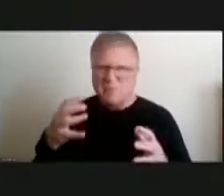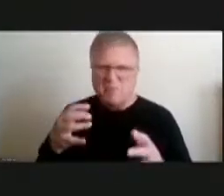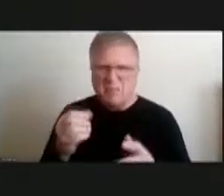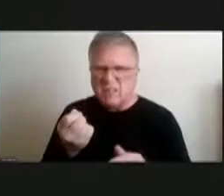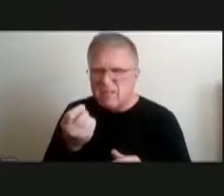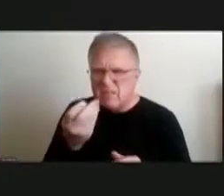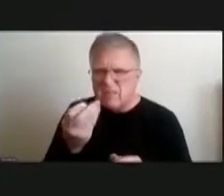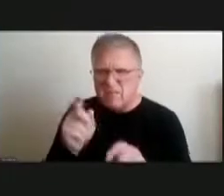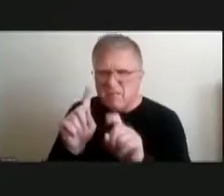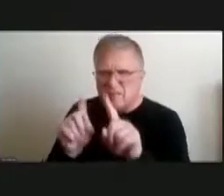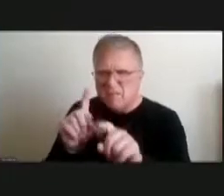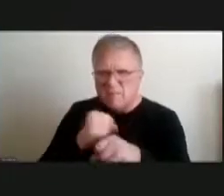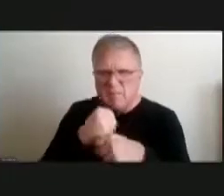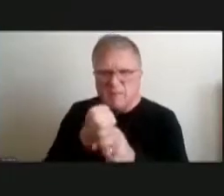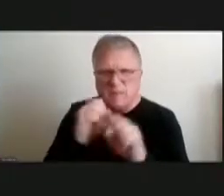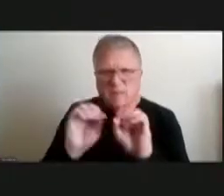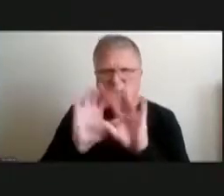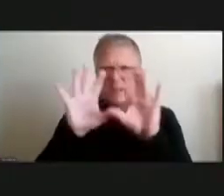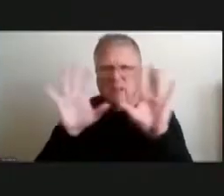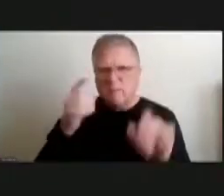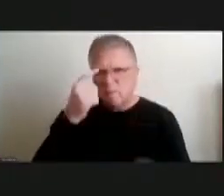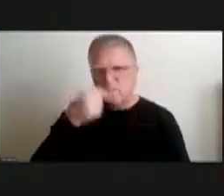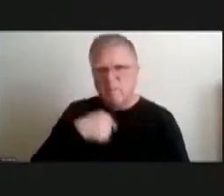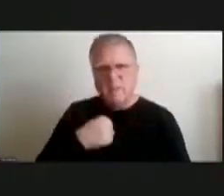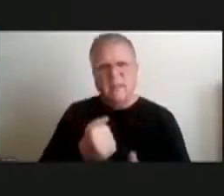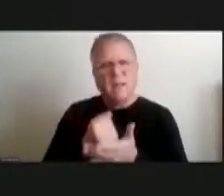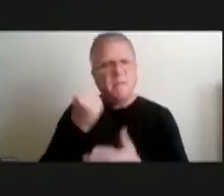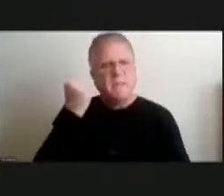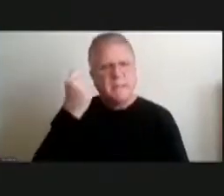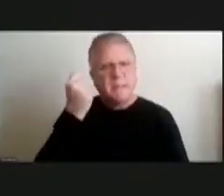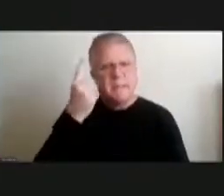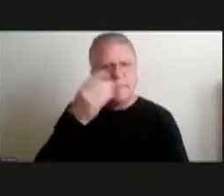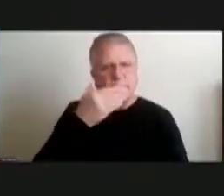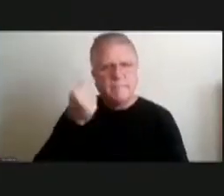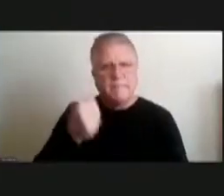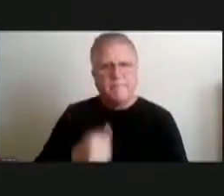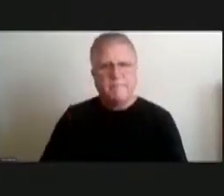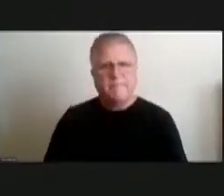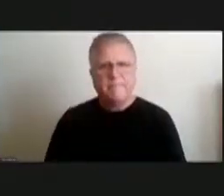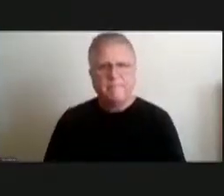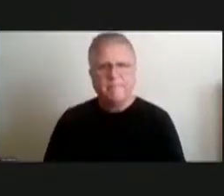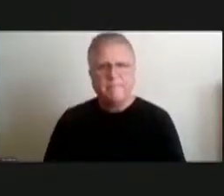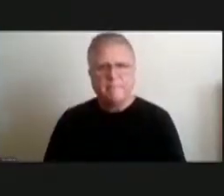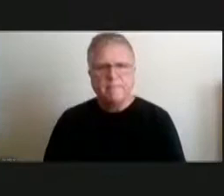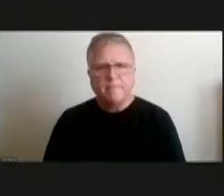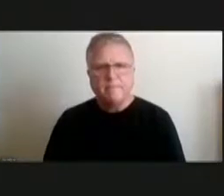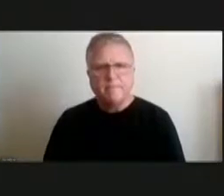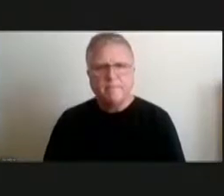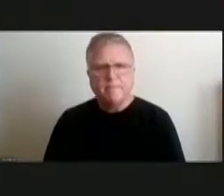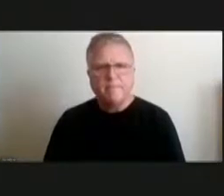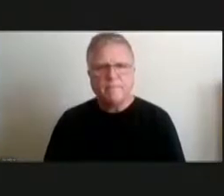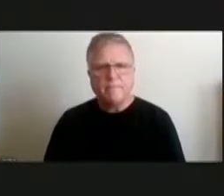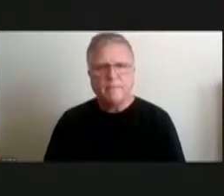clarifying questions for me to help my understanding i see